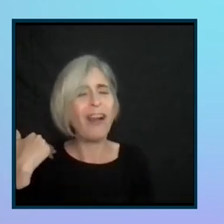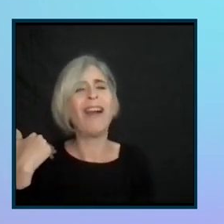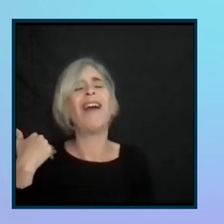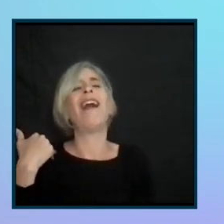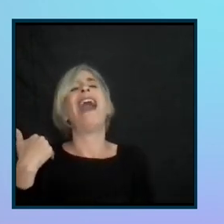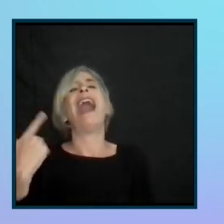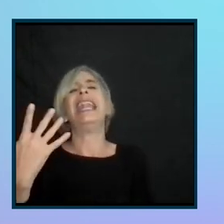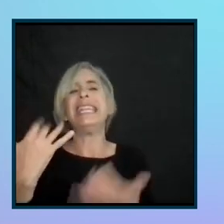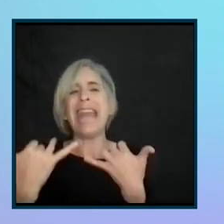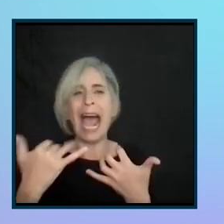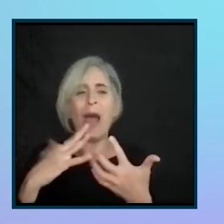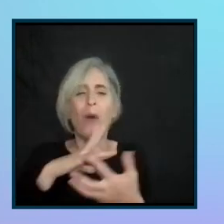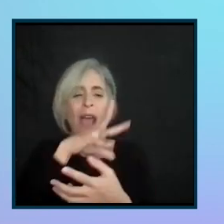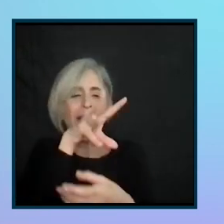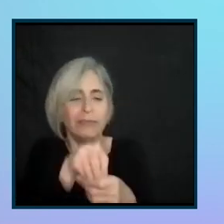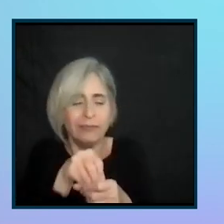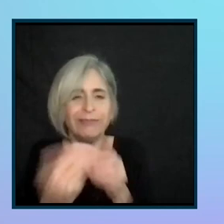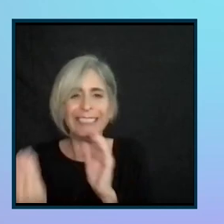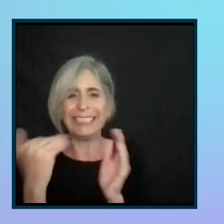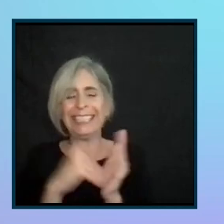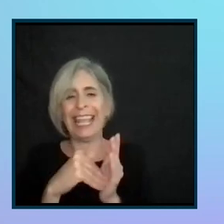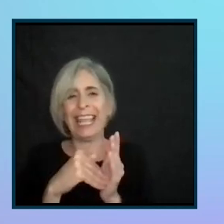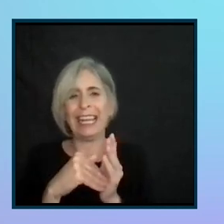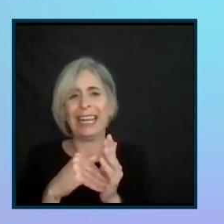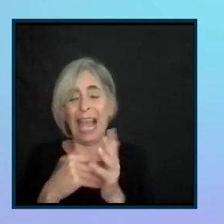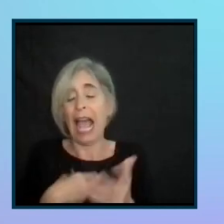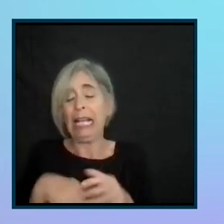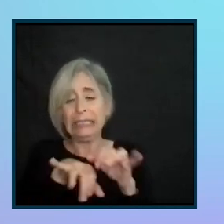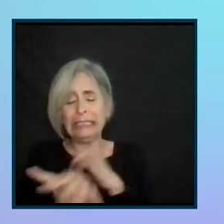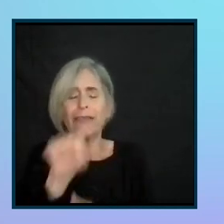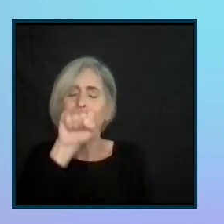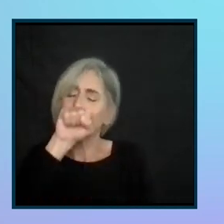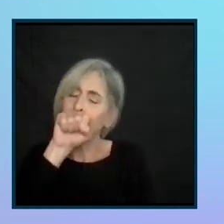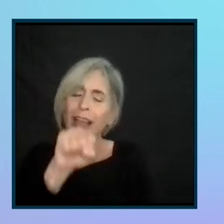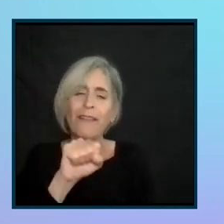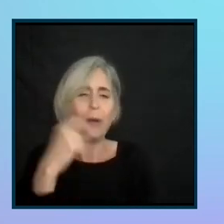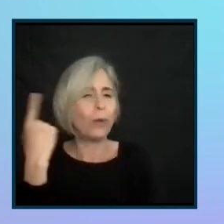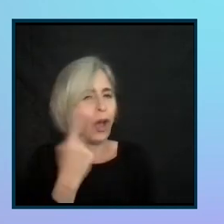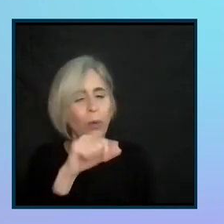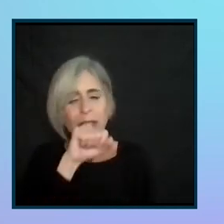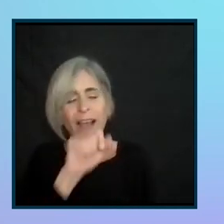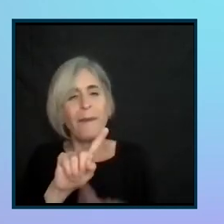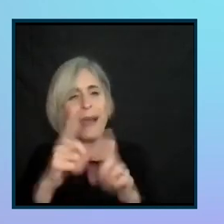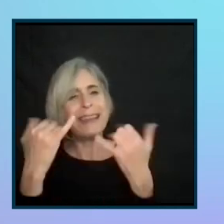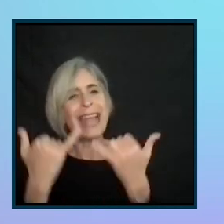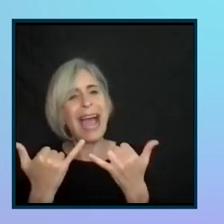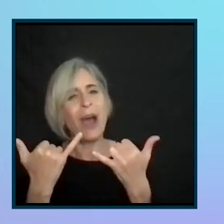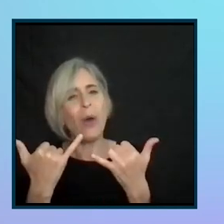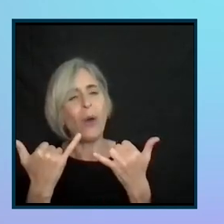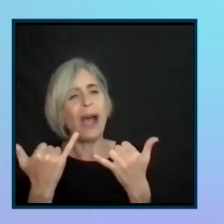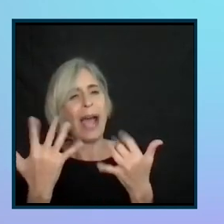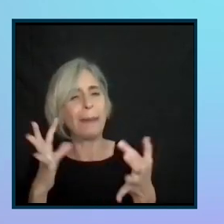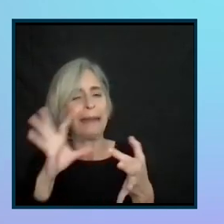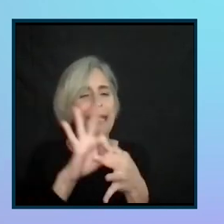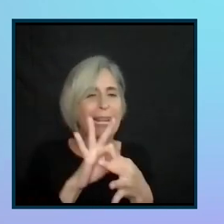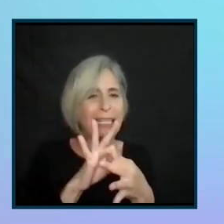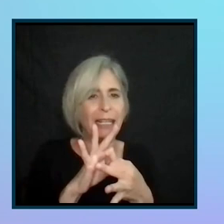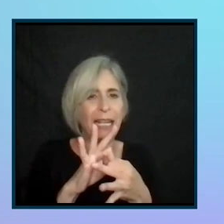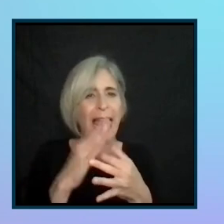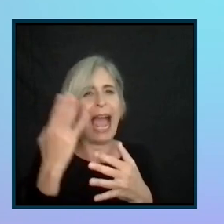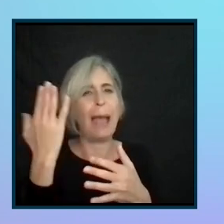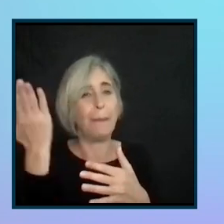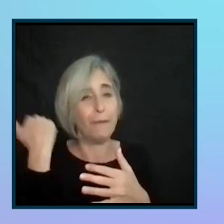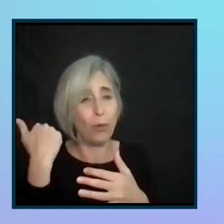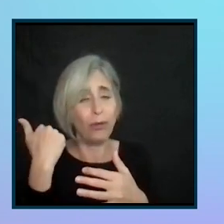all the sports that I used to, well, I still love. And I always did, but there was a detach and this brings me